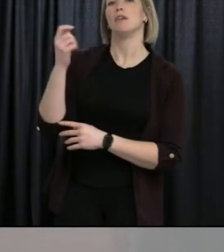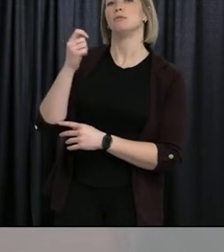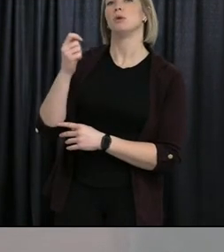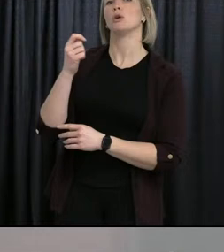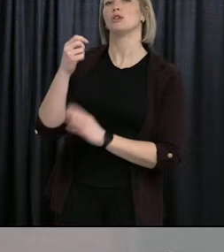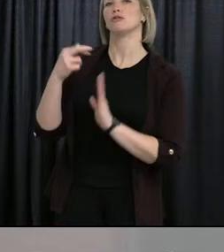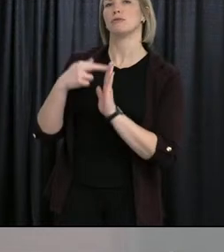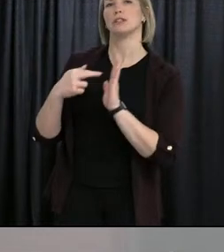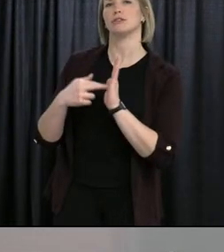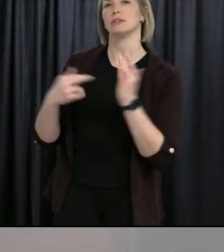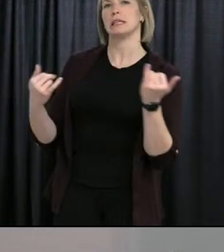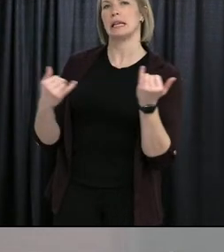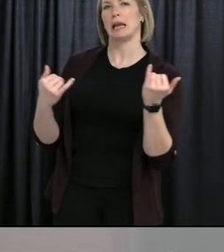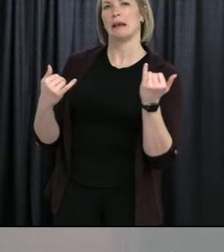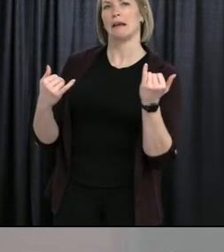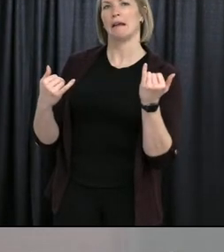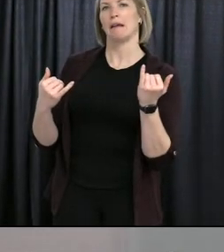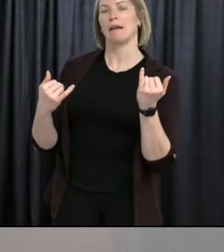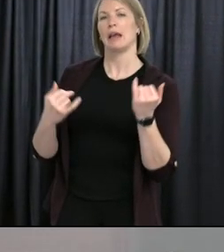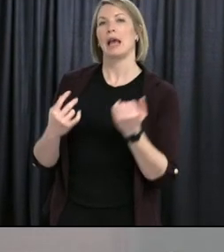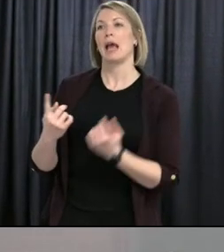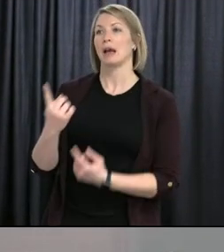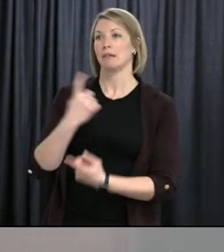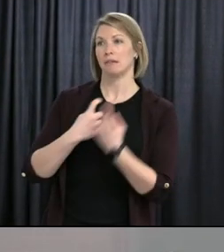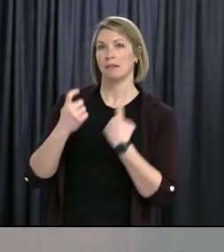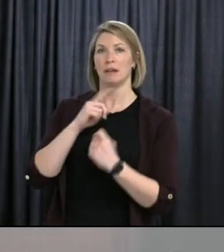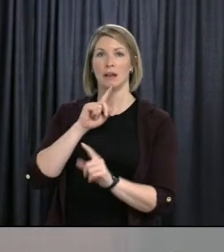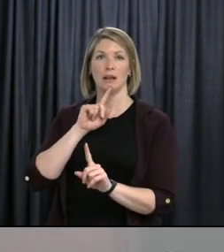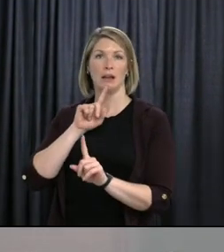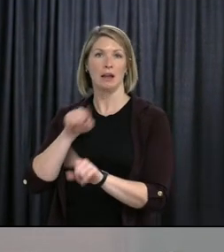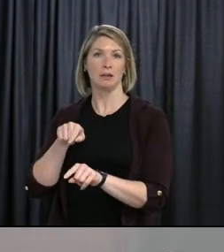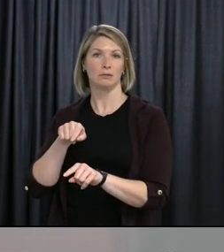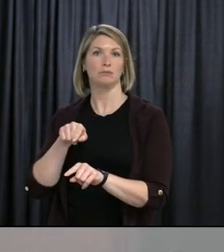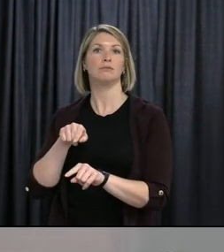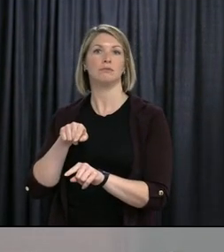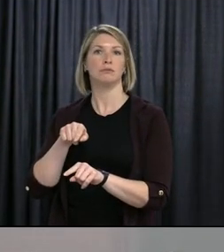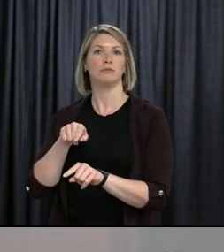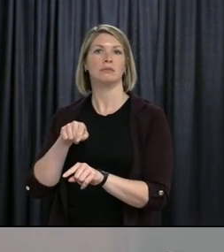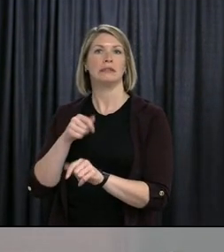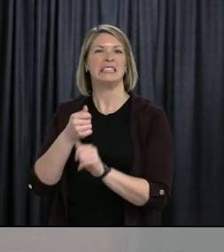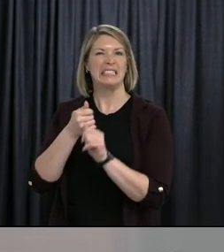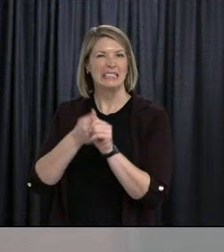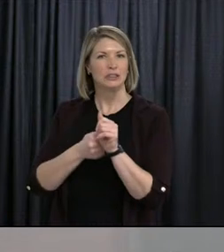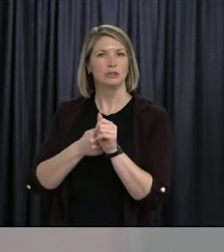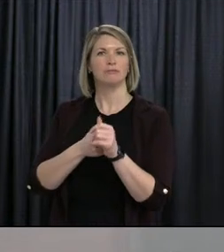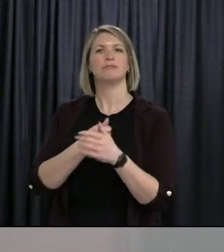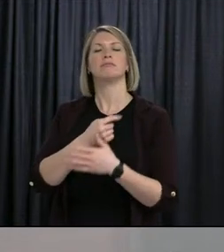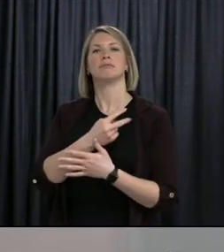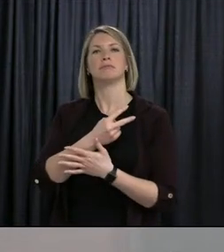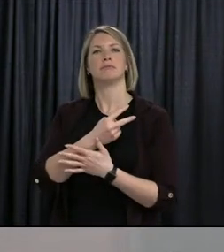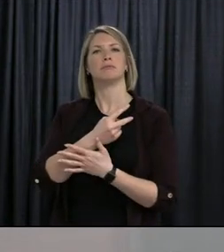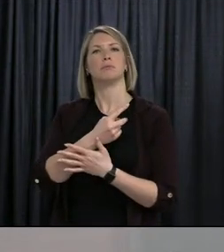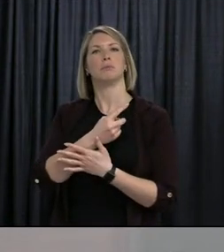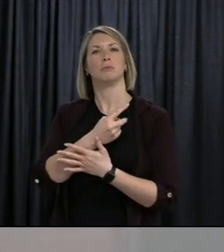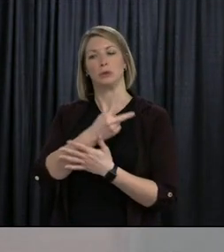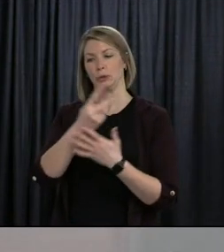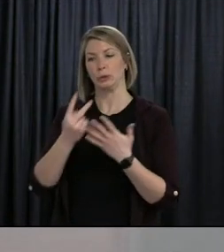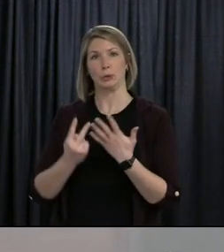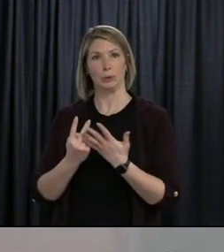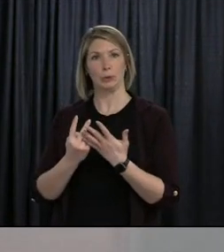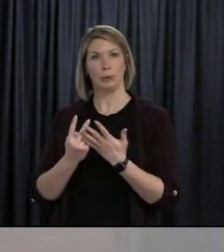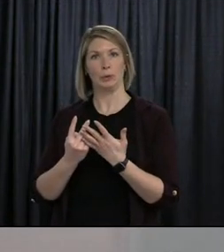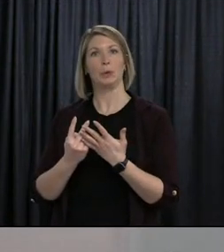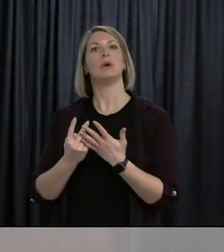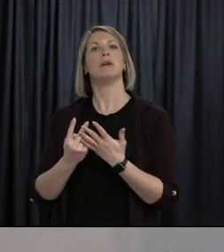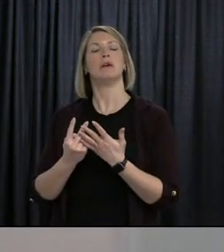announcement. The question and answer session will be conducted in one round, where each reporter will have the opportunity to ask two questions